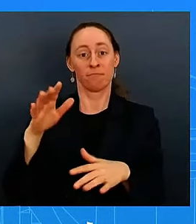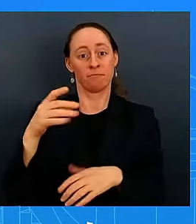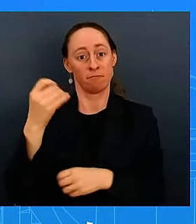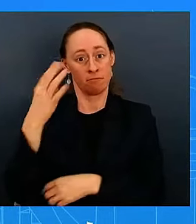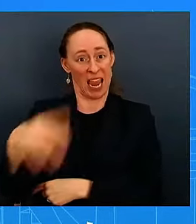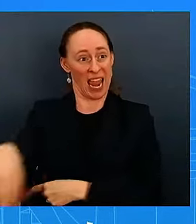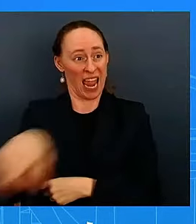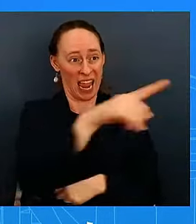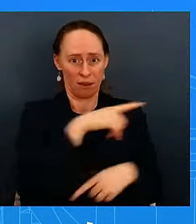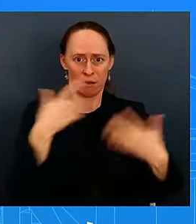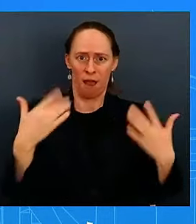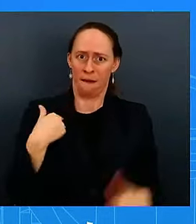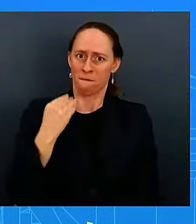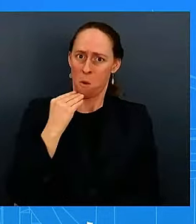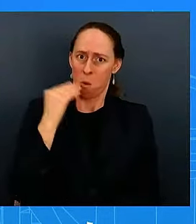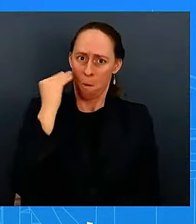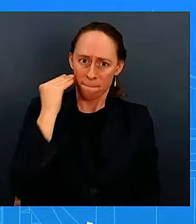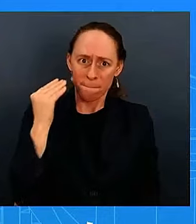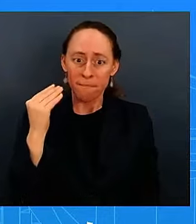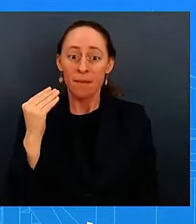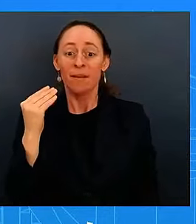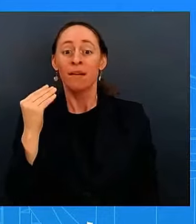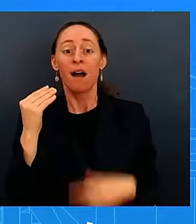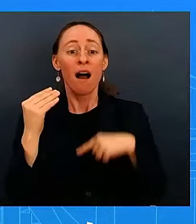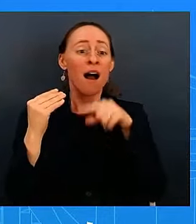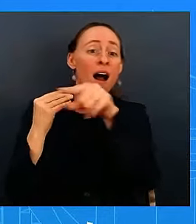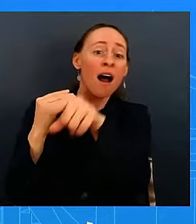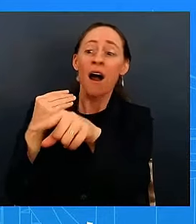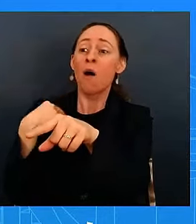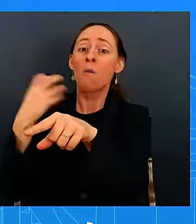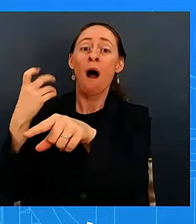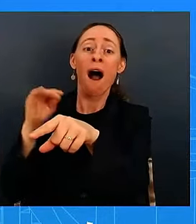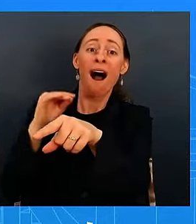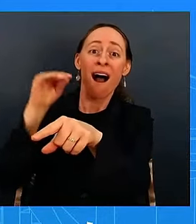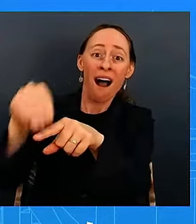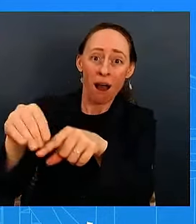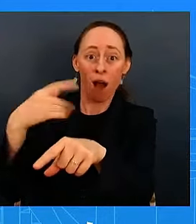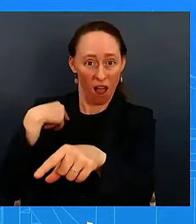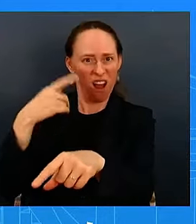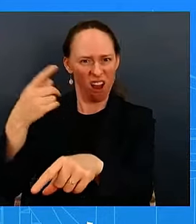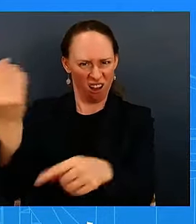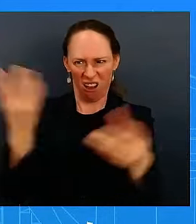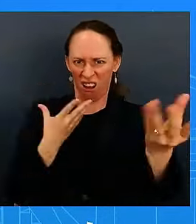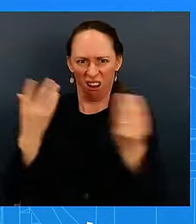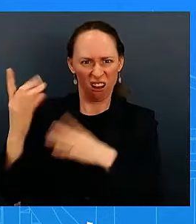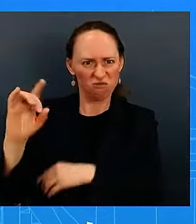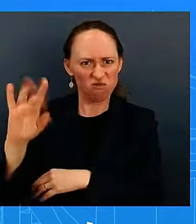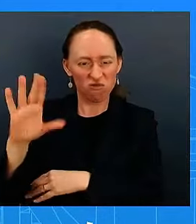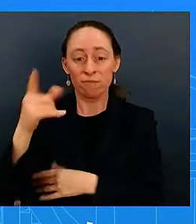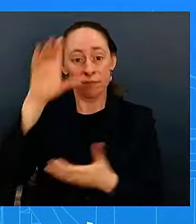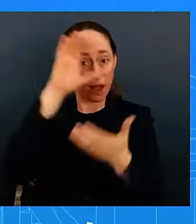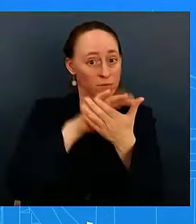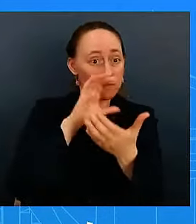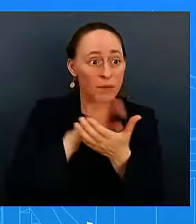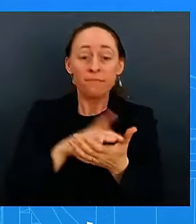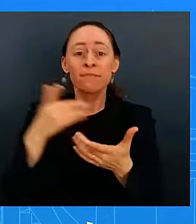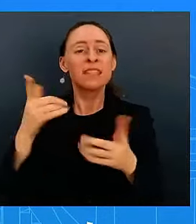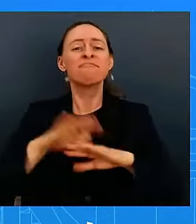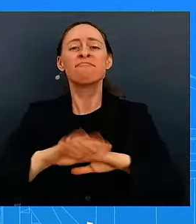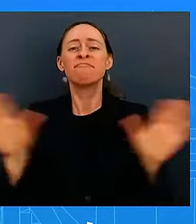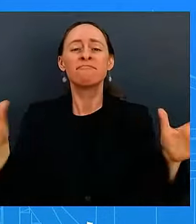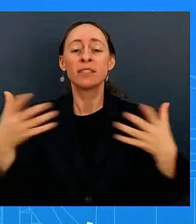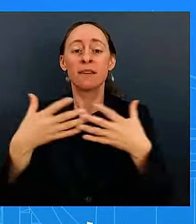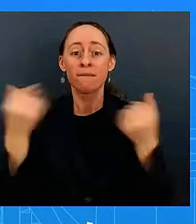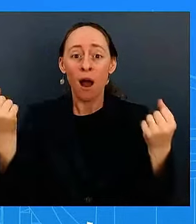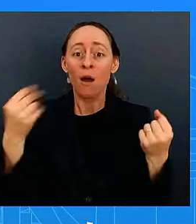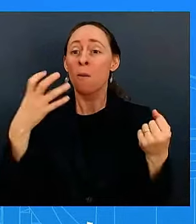move you know i've heard stories about divorced couples that want to move but they're stuck in their house together because they have a three percent mortgage and what's out there